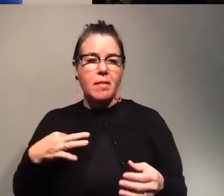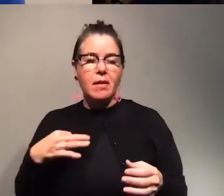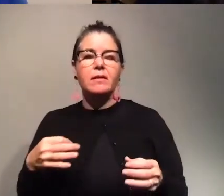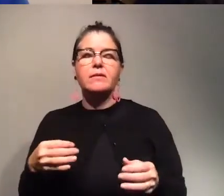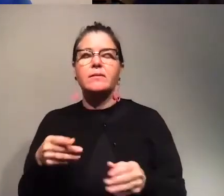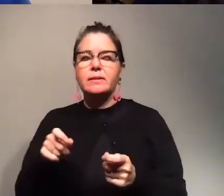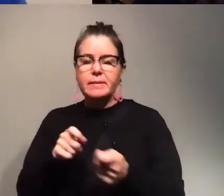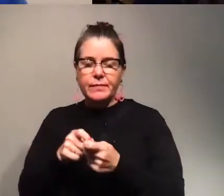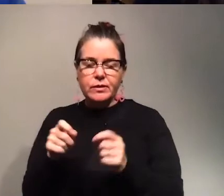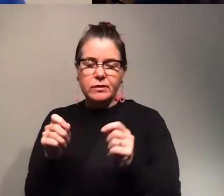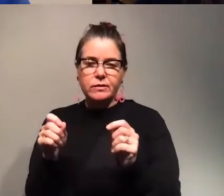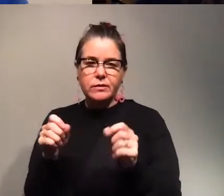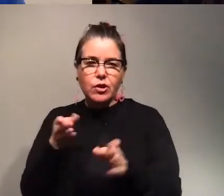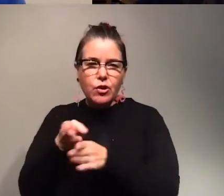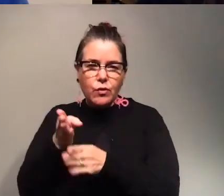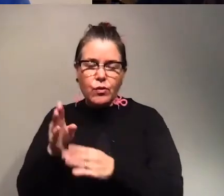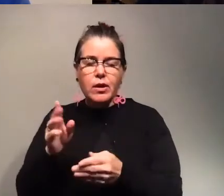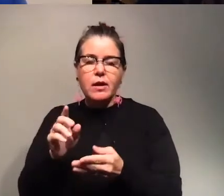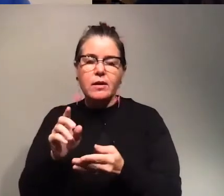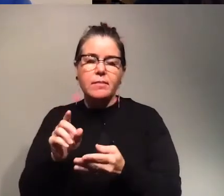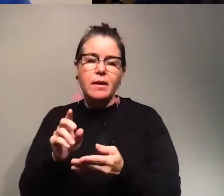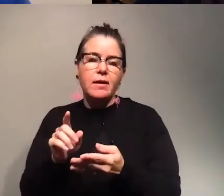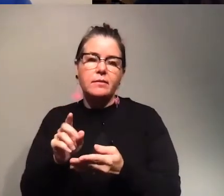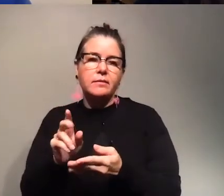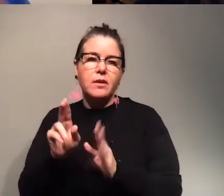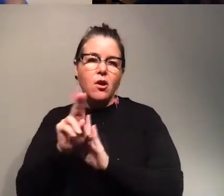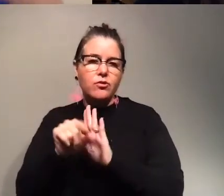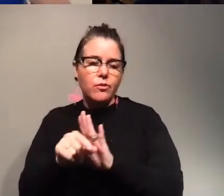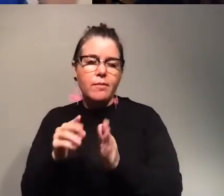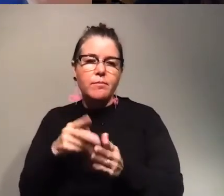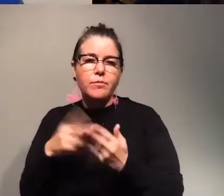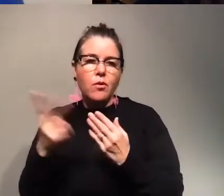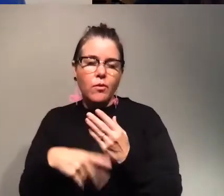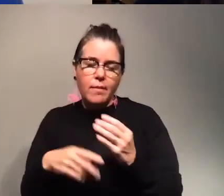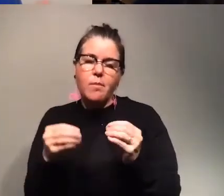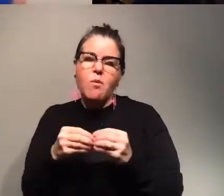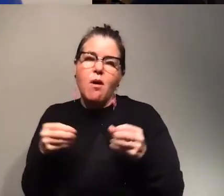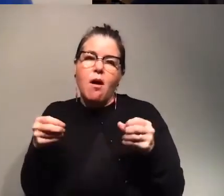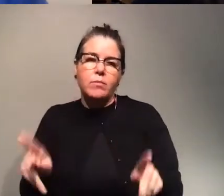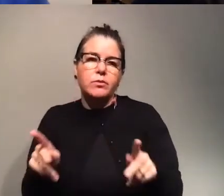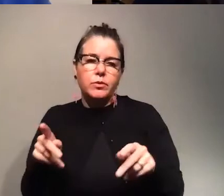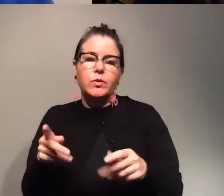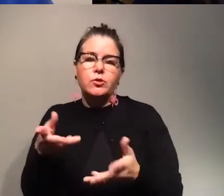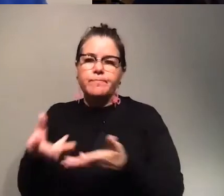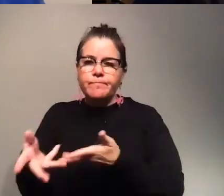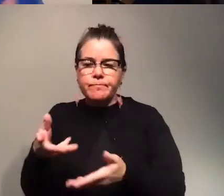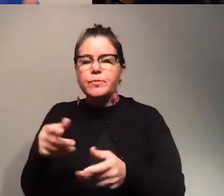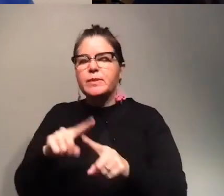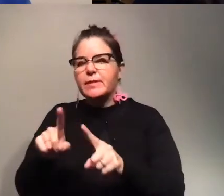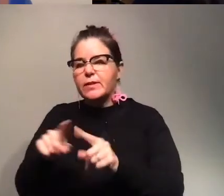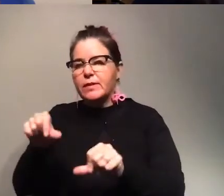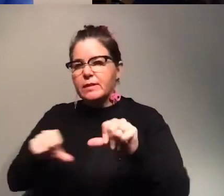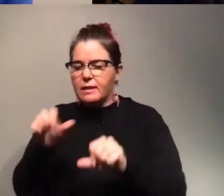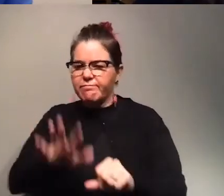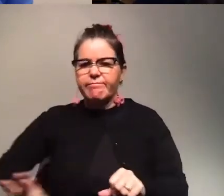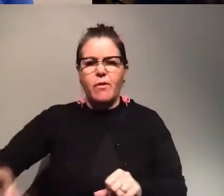during my undergrad program. And there I had much more opportunities to find this all over the